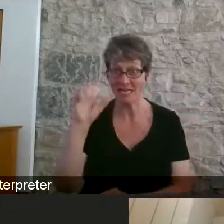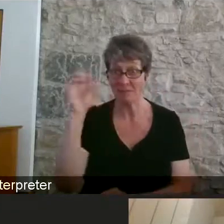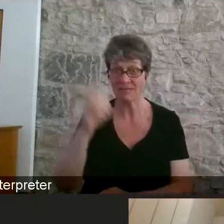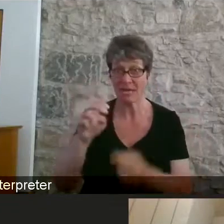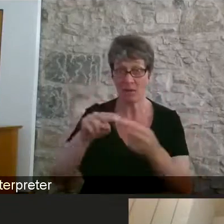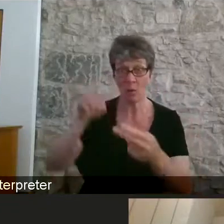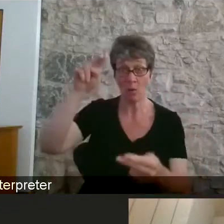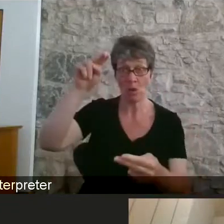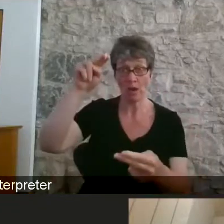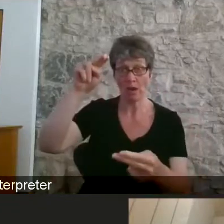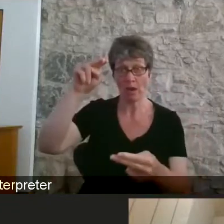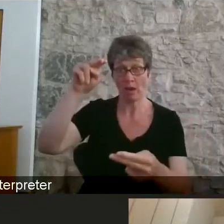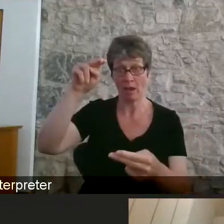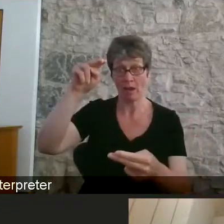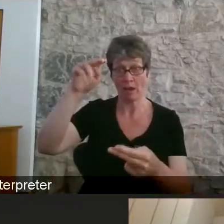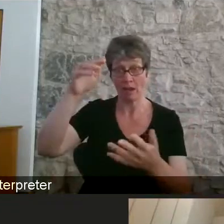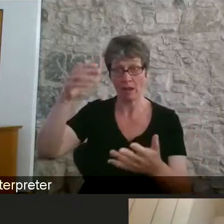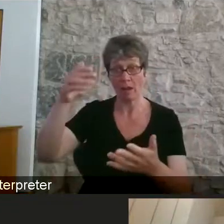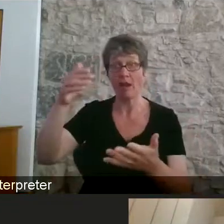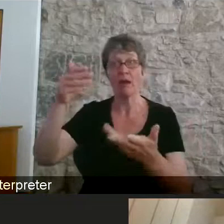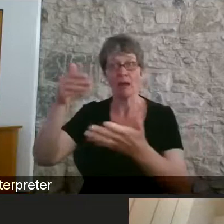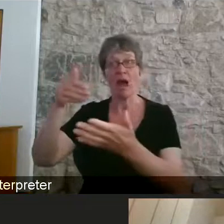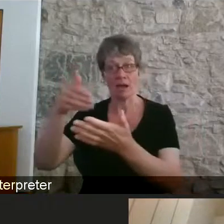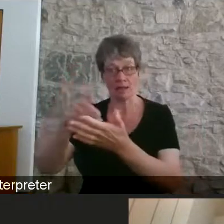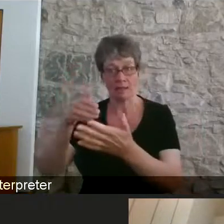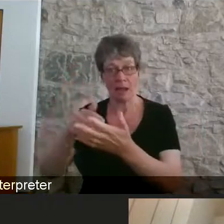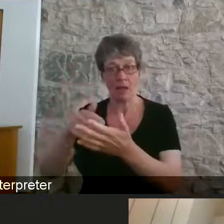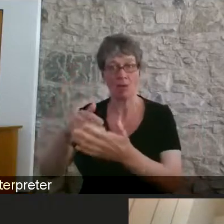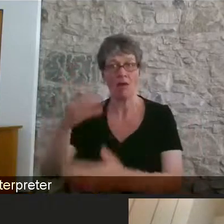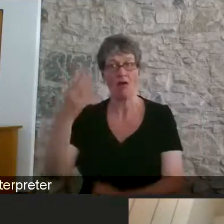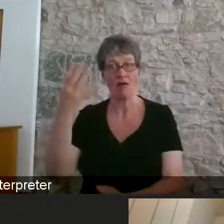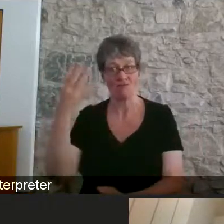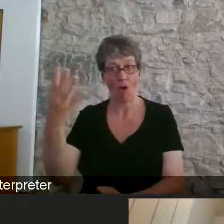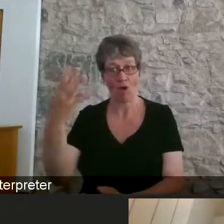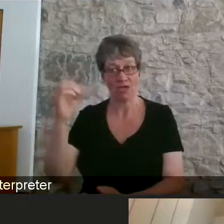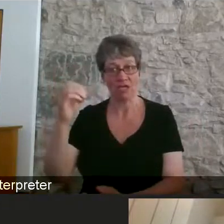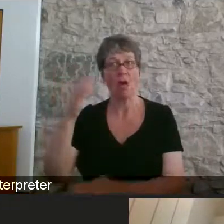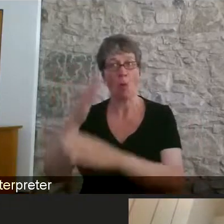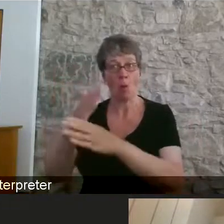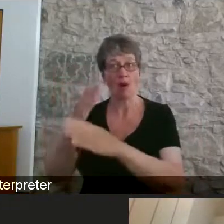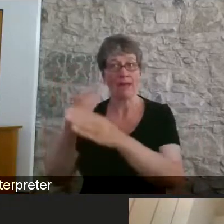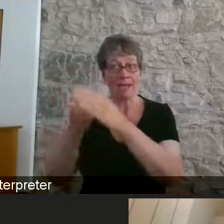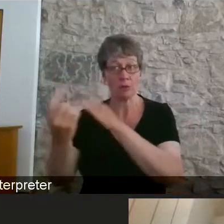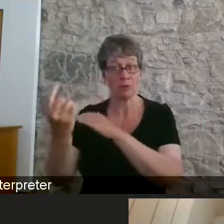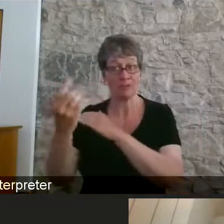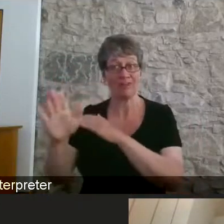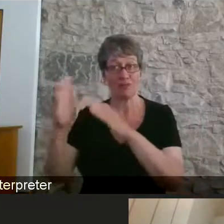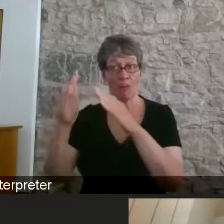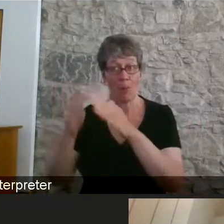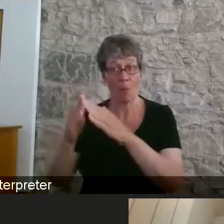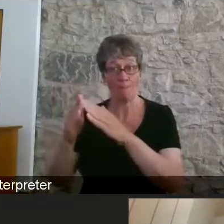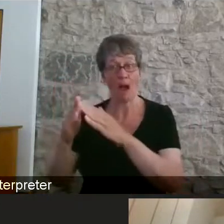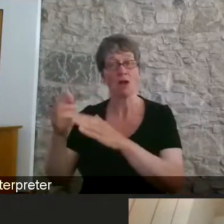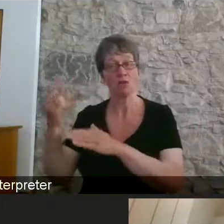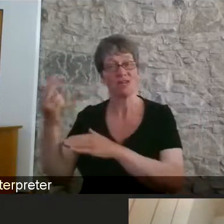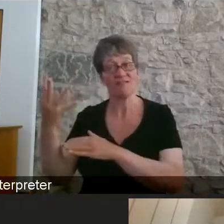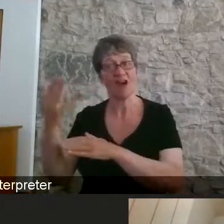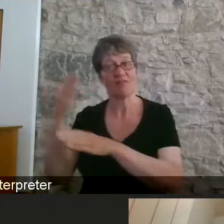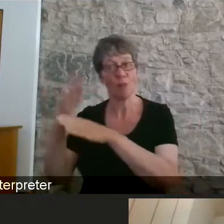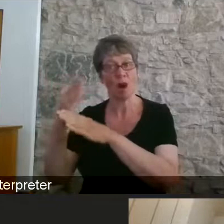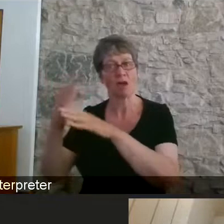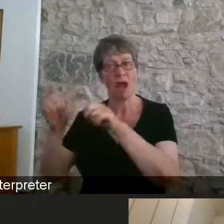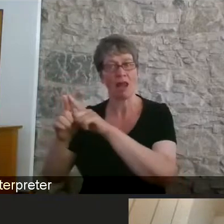figures show that 14 percent are exclusively working from home and 25 percent in hybrid arrangements. So, this is a momentous